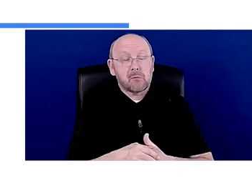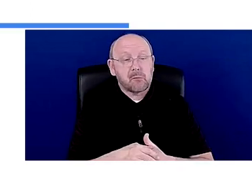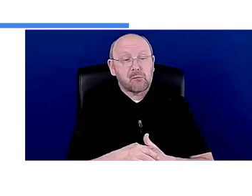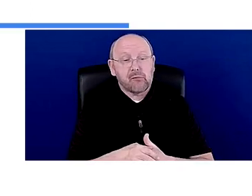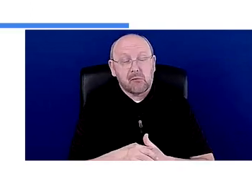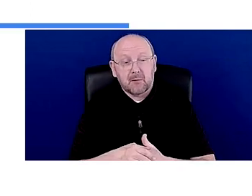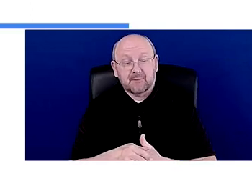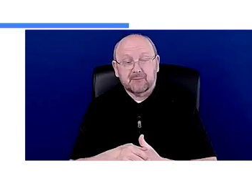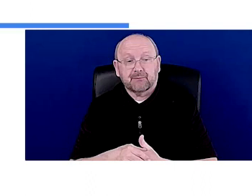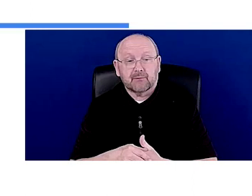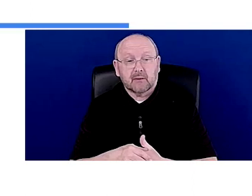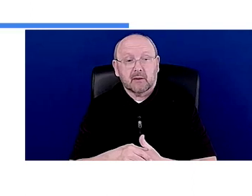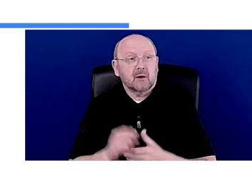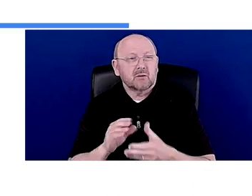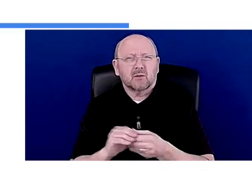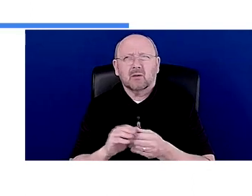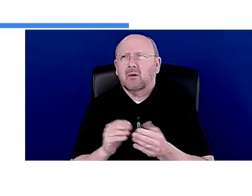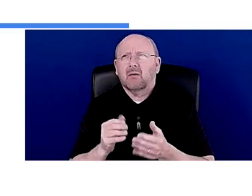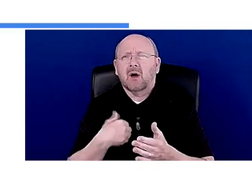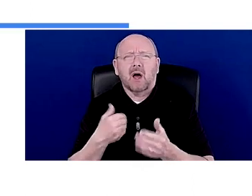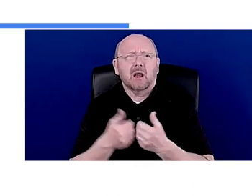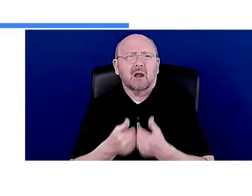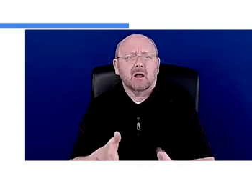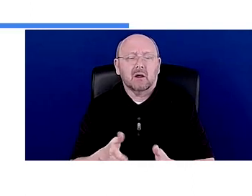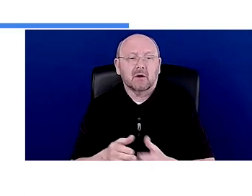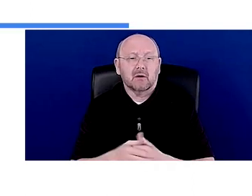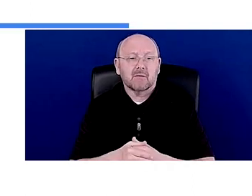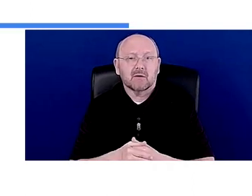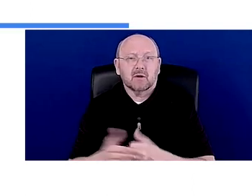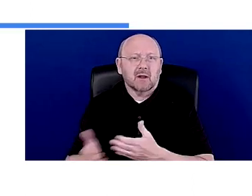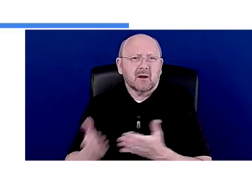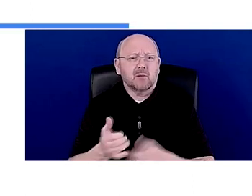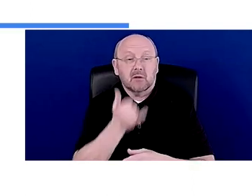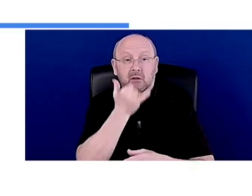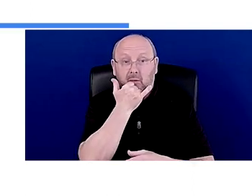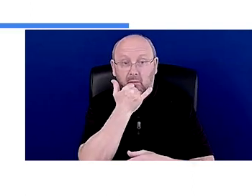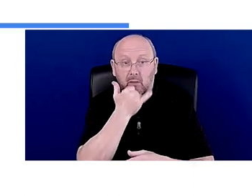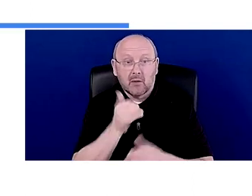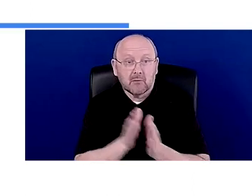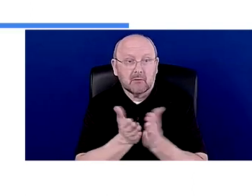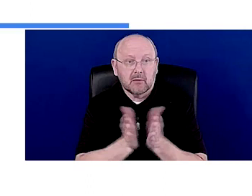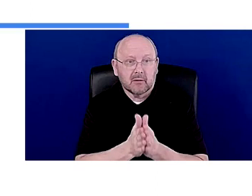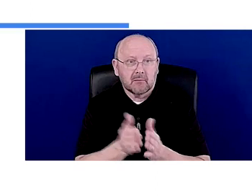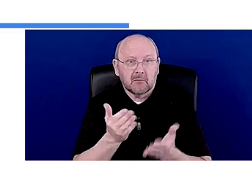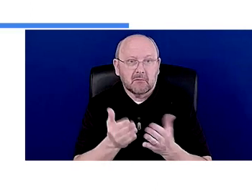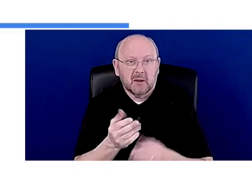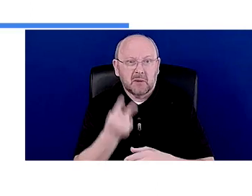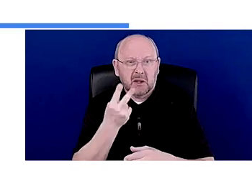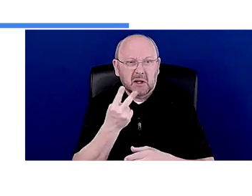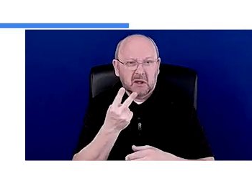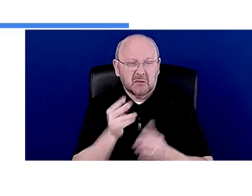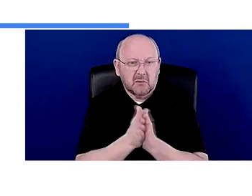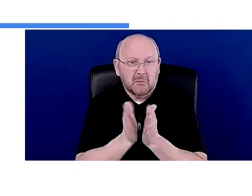they will say, oh, lost it. Or then they'll come, they'll come with the wrong edition of a textbook, you know, like two editions ago